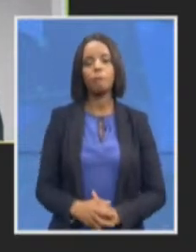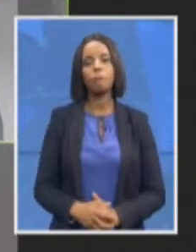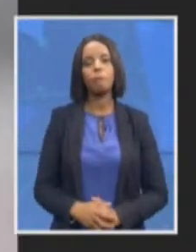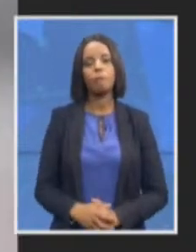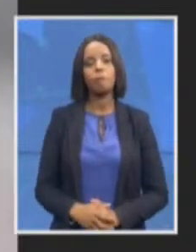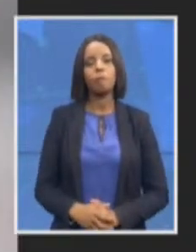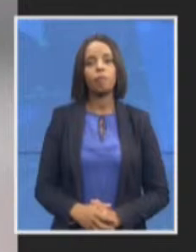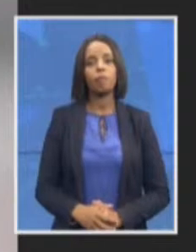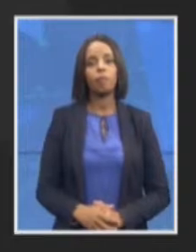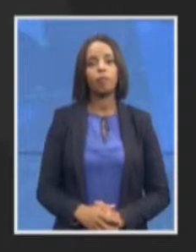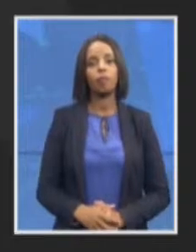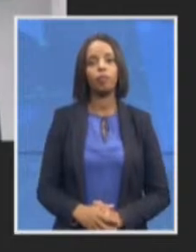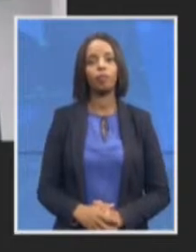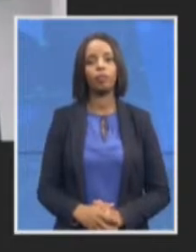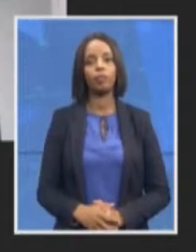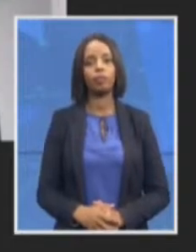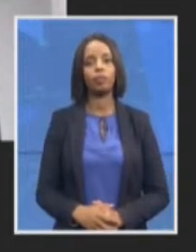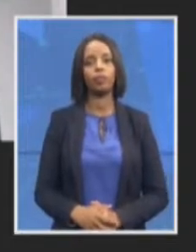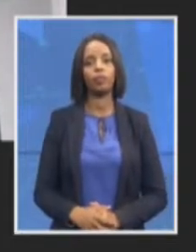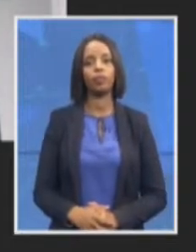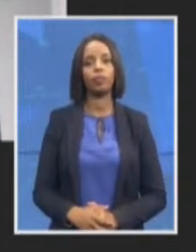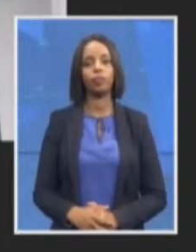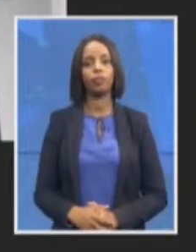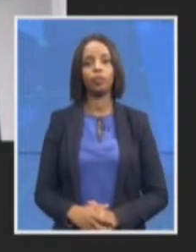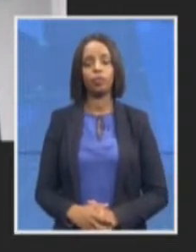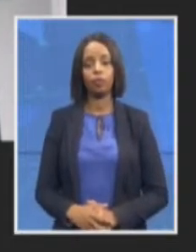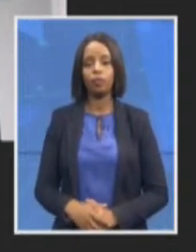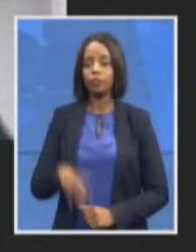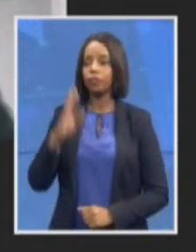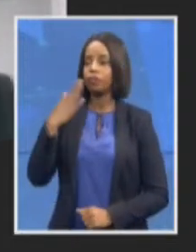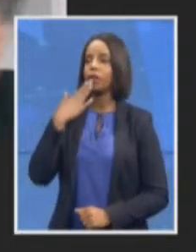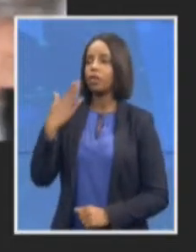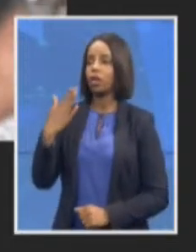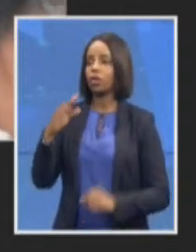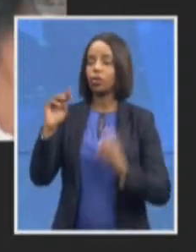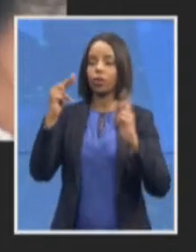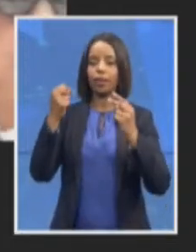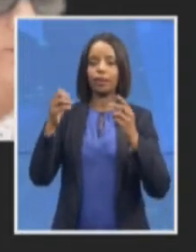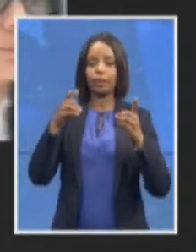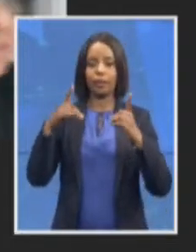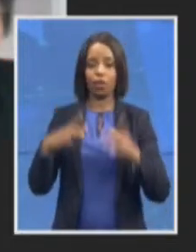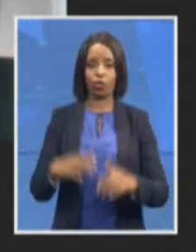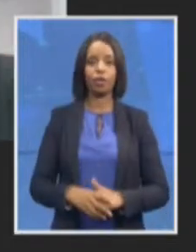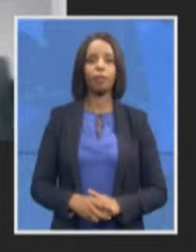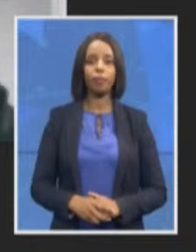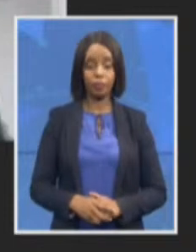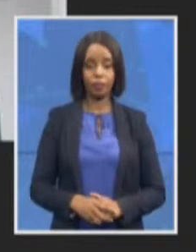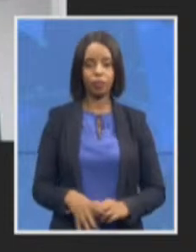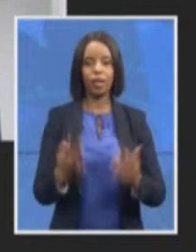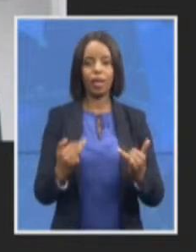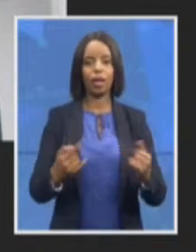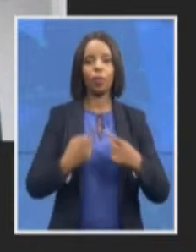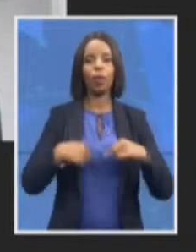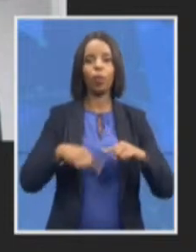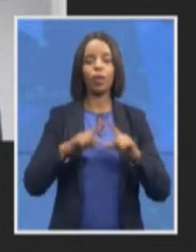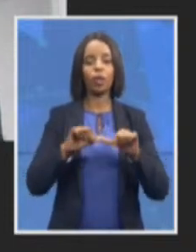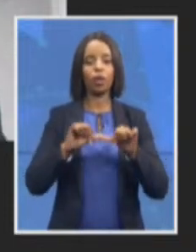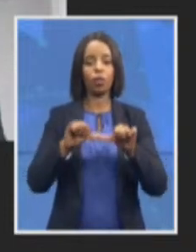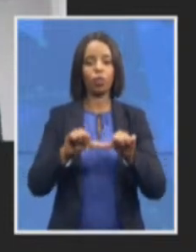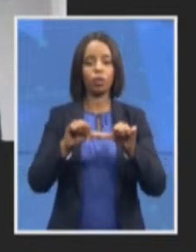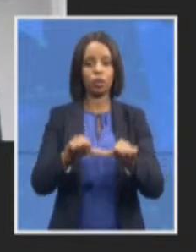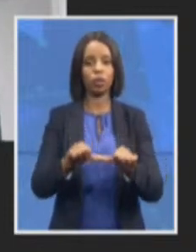thank you national director you know on that note we continue with the rest of the information the national director wants to share